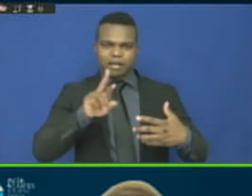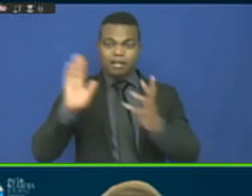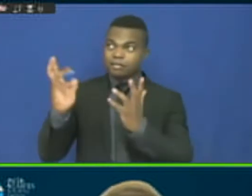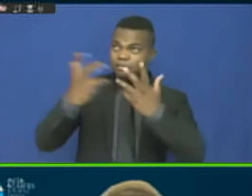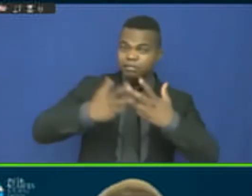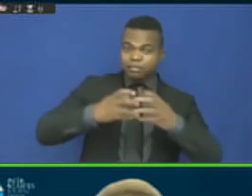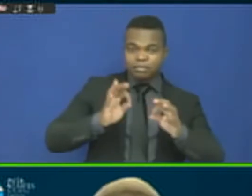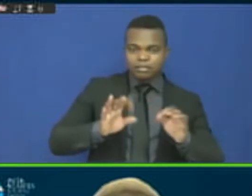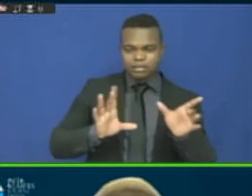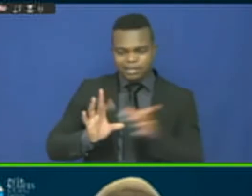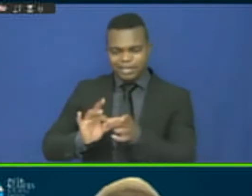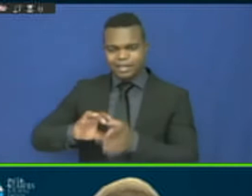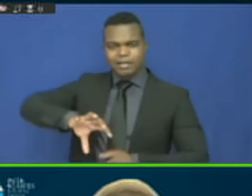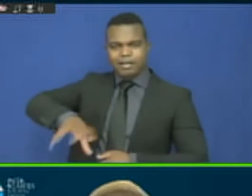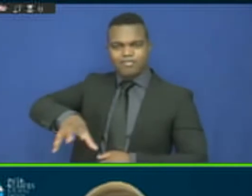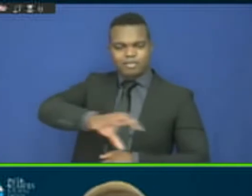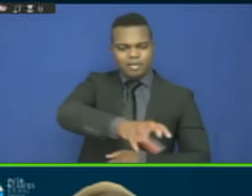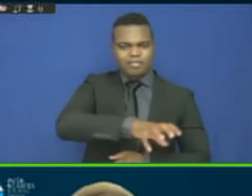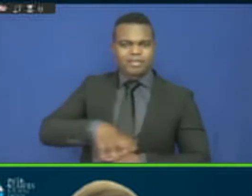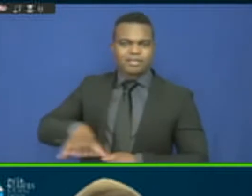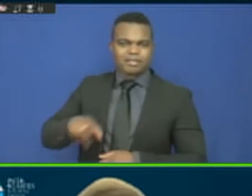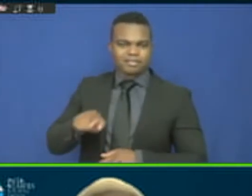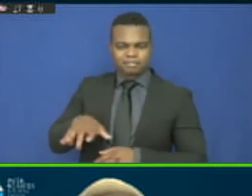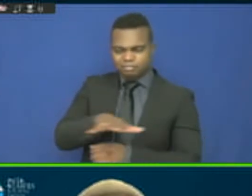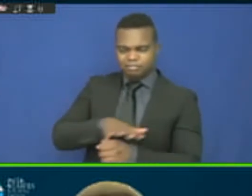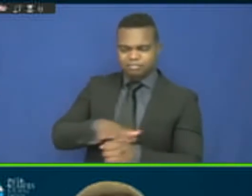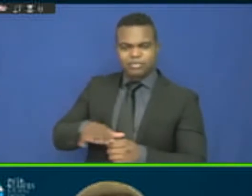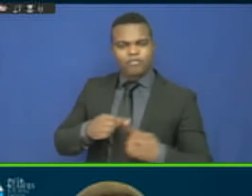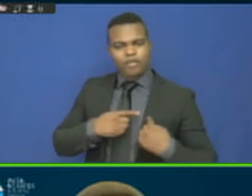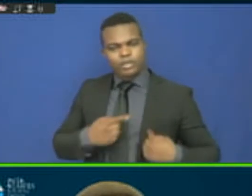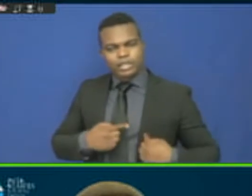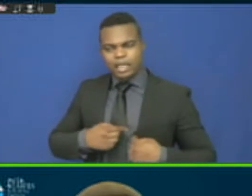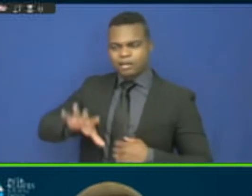reporting at the high level political form at the U.S.